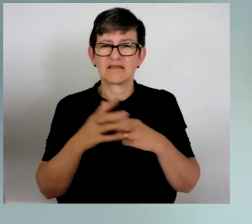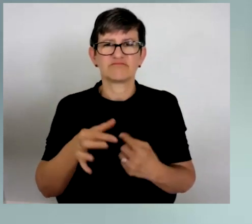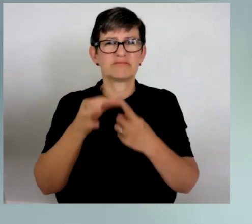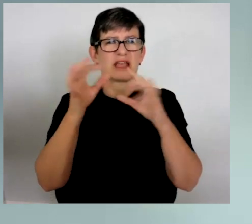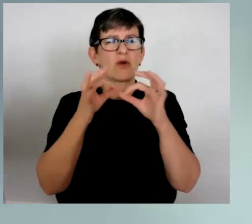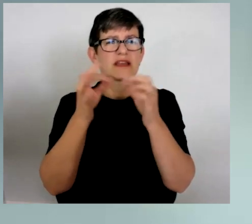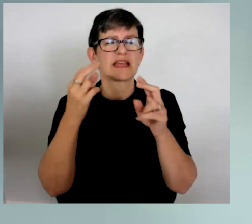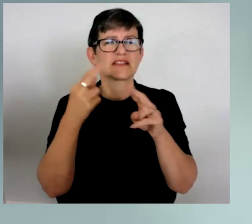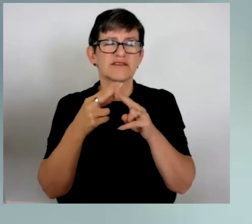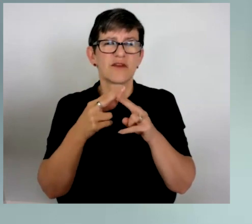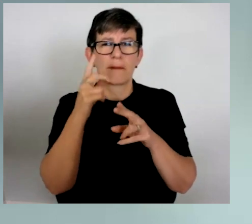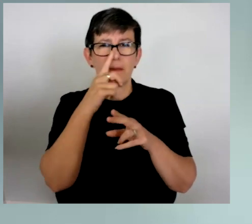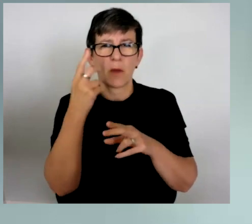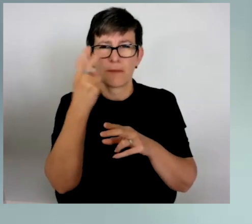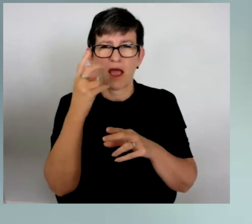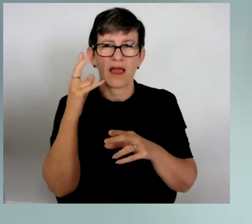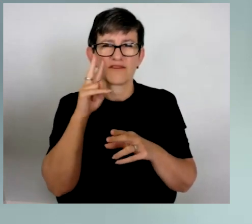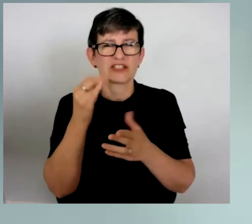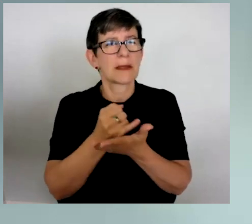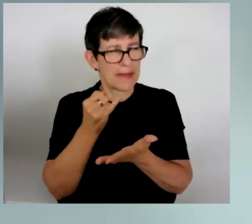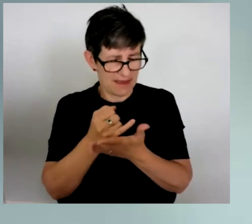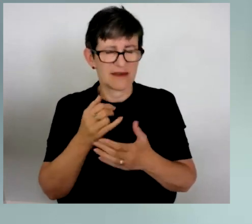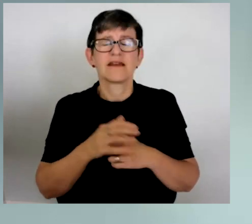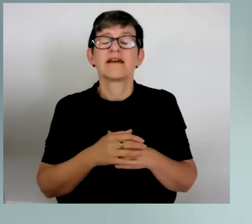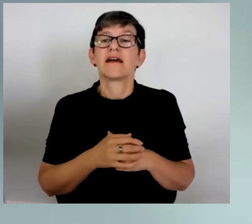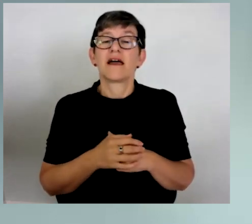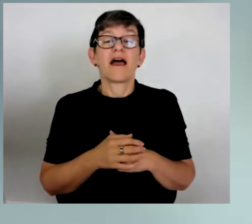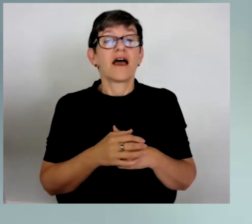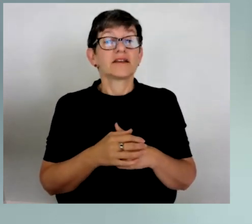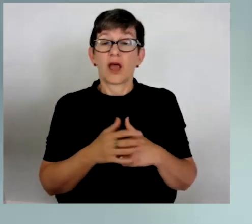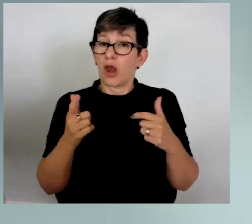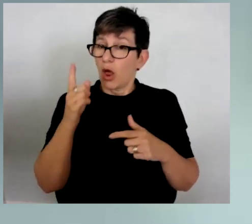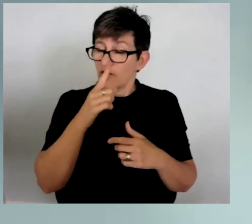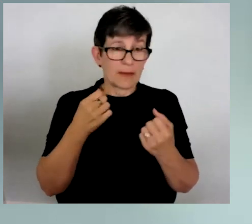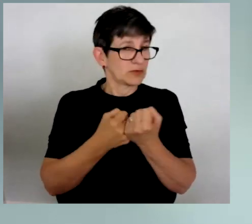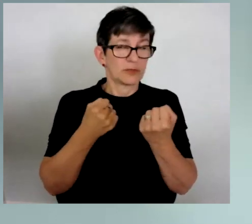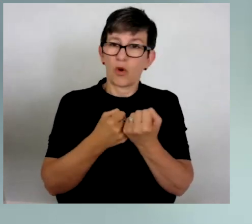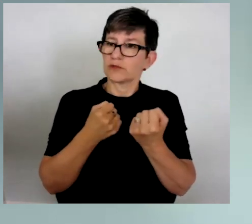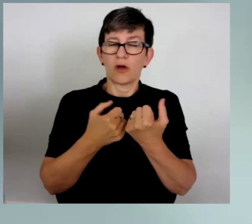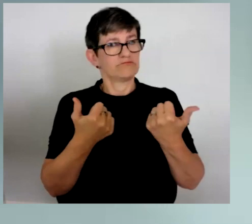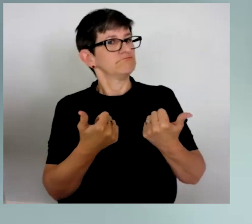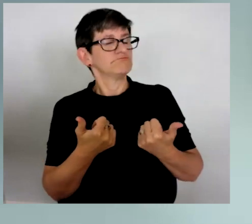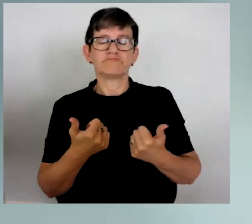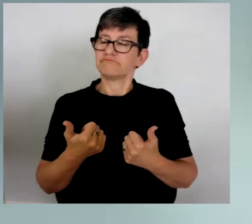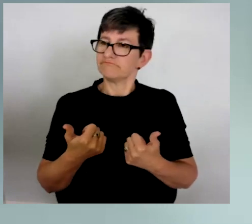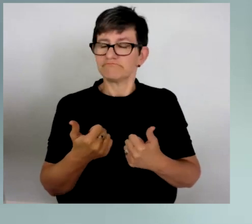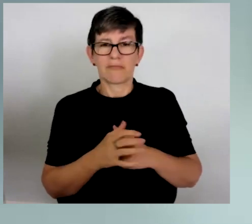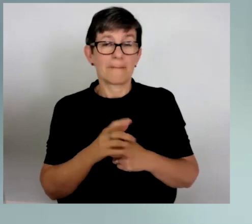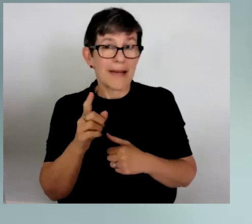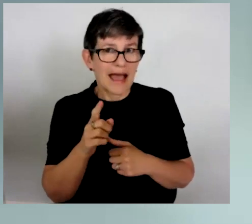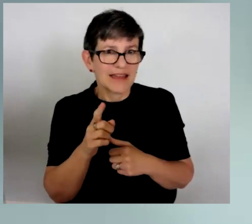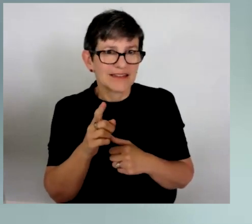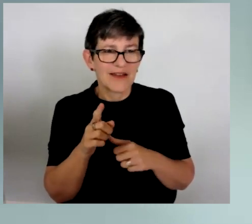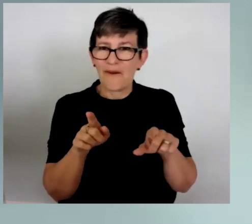vision impaired. And, you know, it was a really great level of outpouring of support. But I also